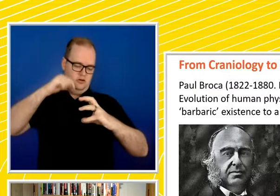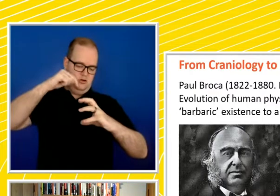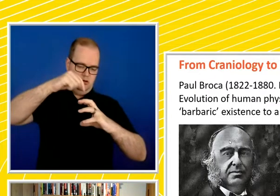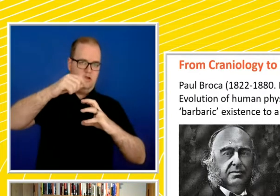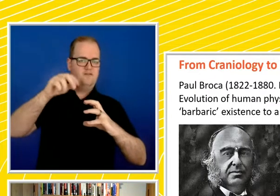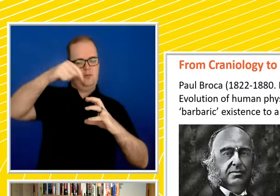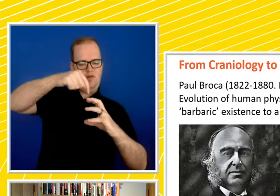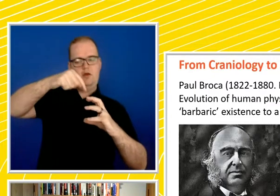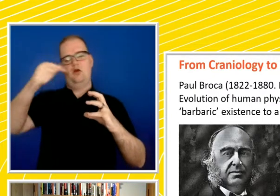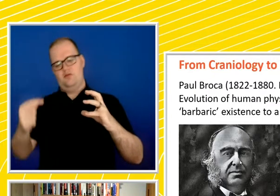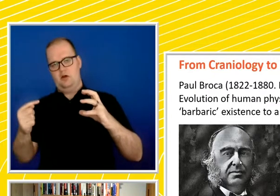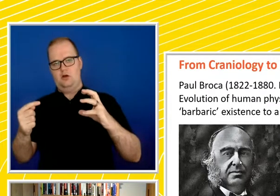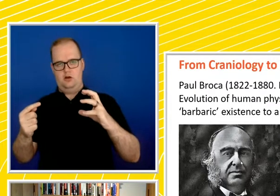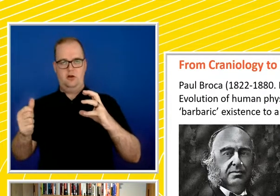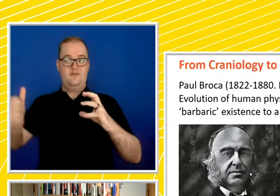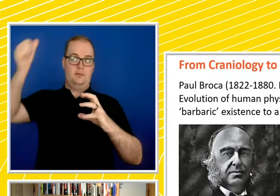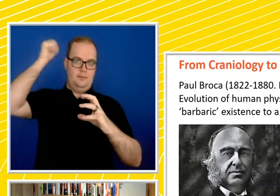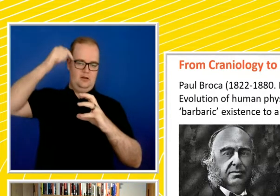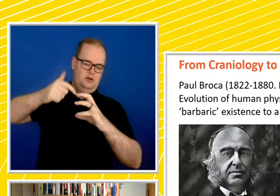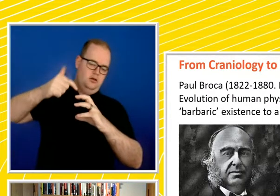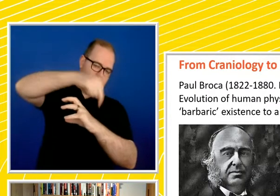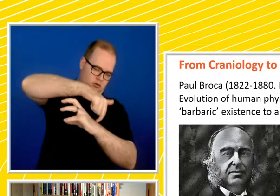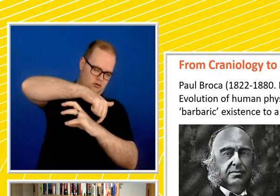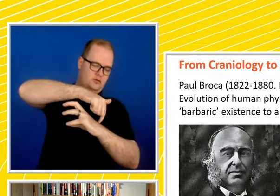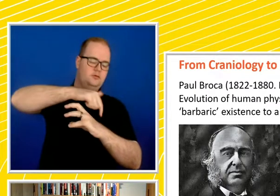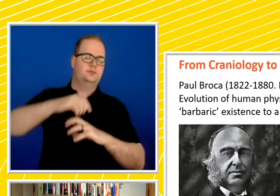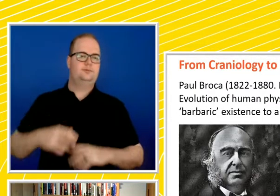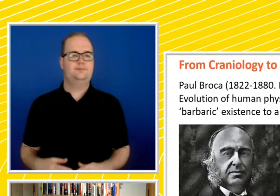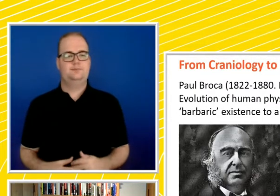skull over the top to the back of the head and the inion at the back.